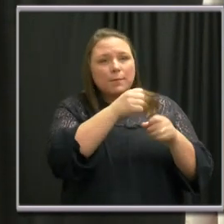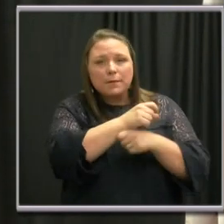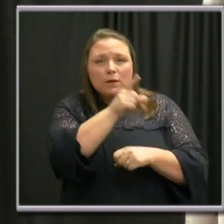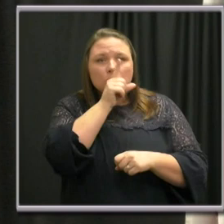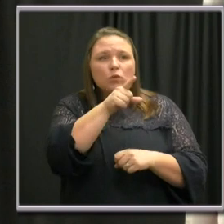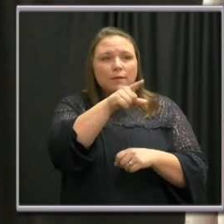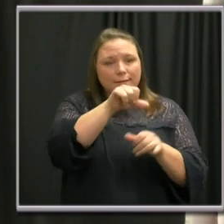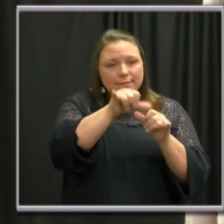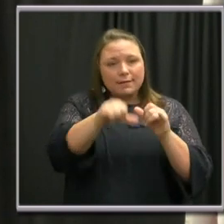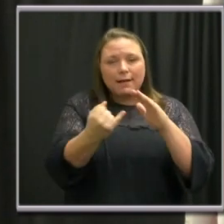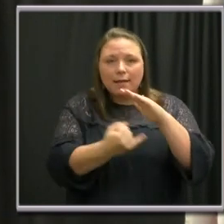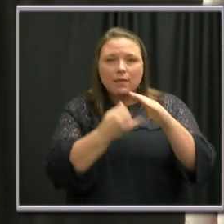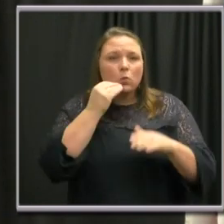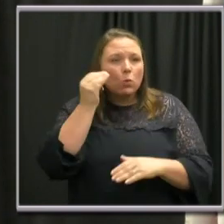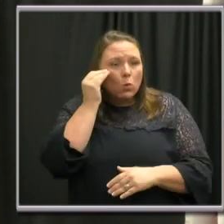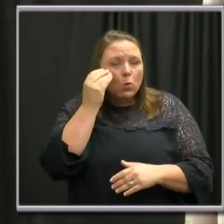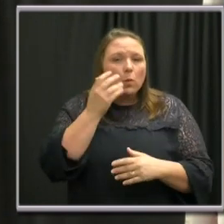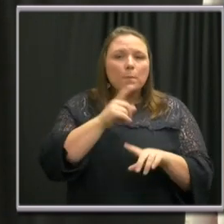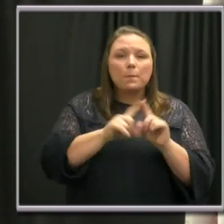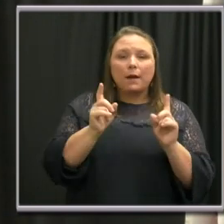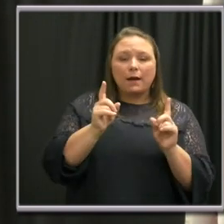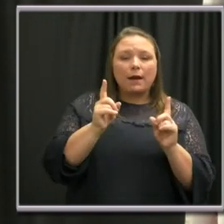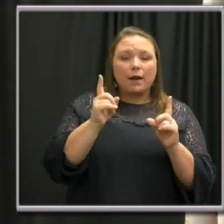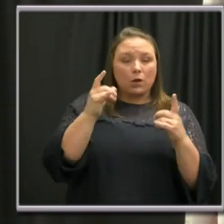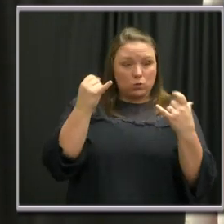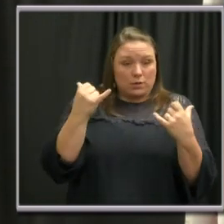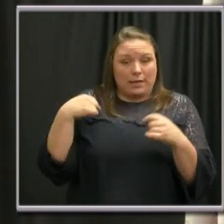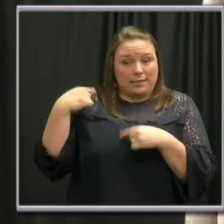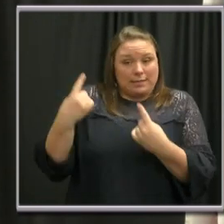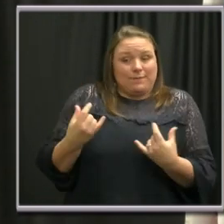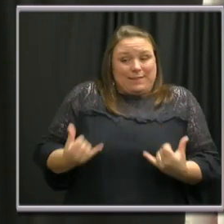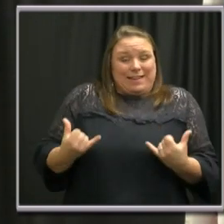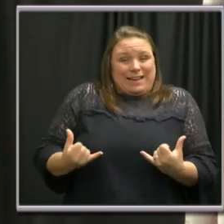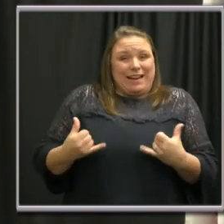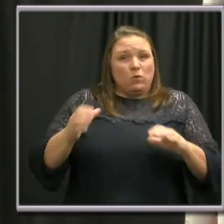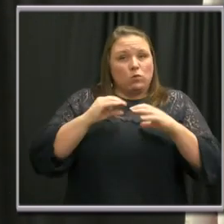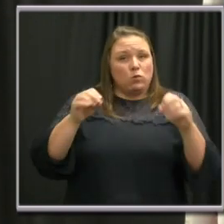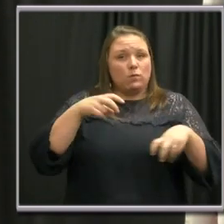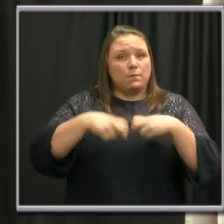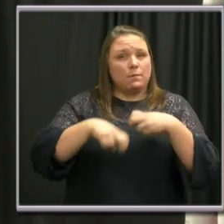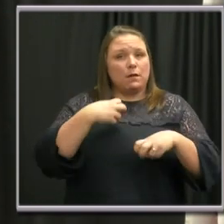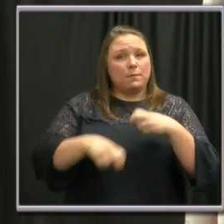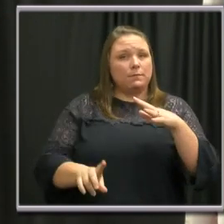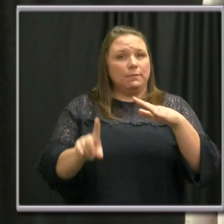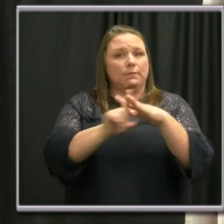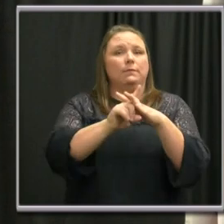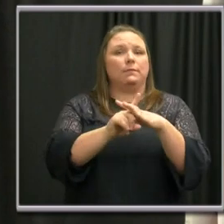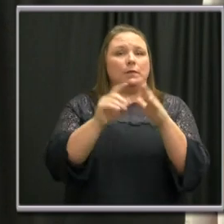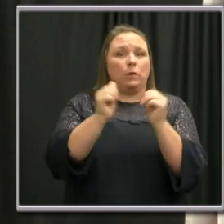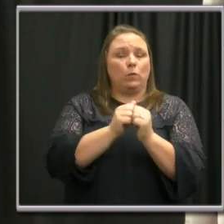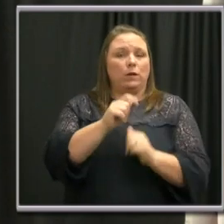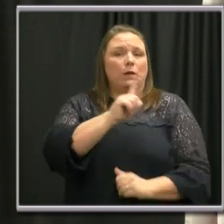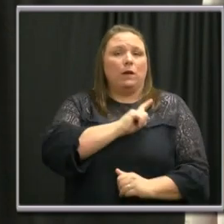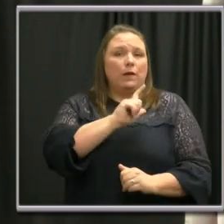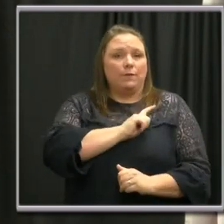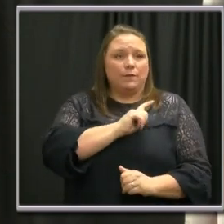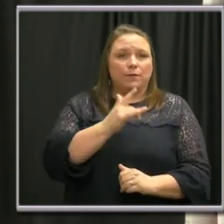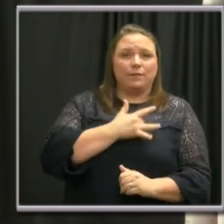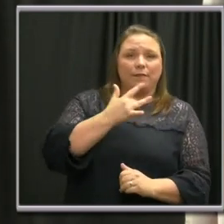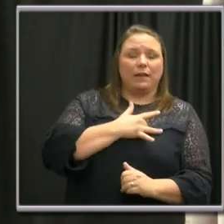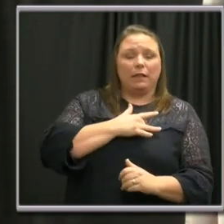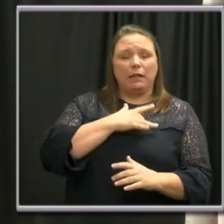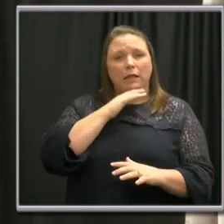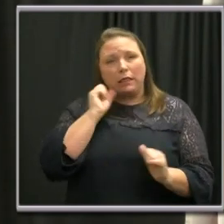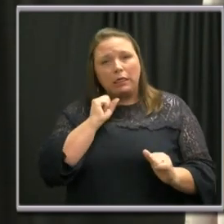stay isolated. But to date, we have no issues of officers feeling